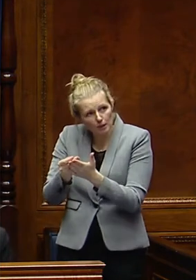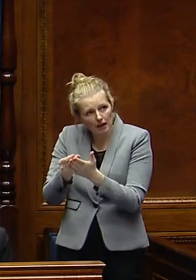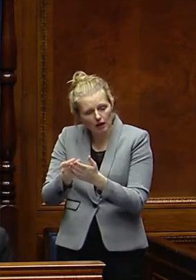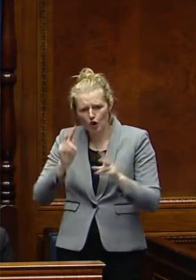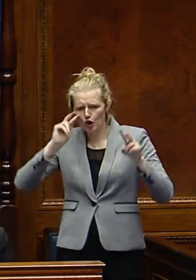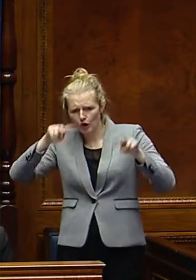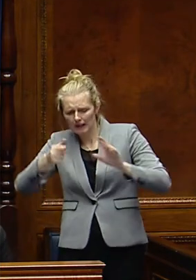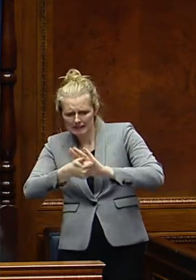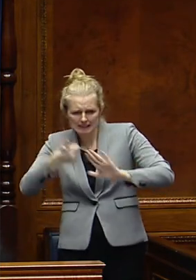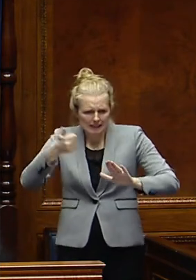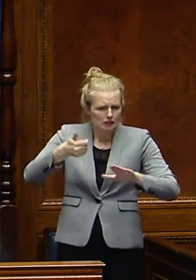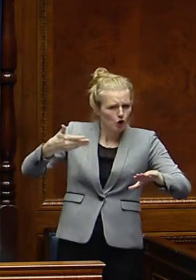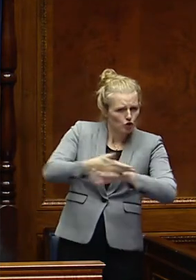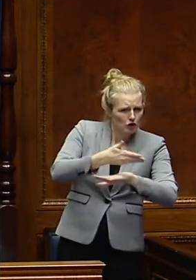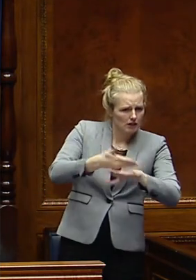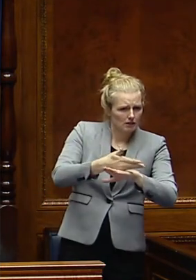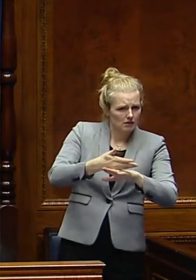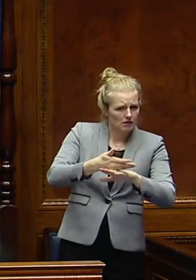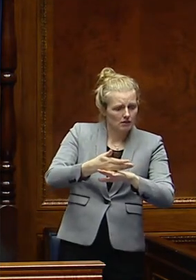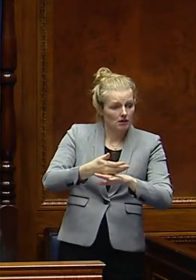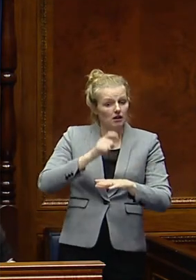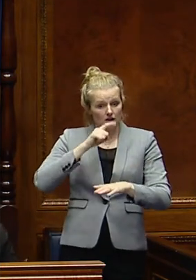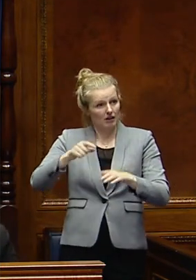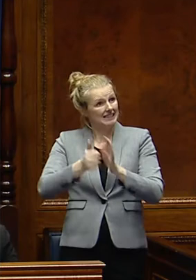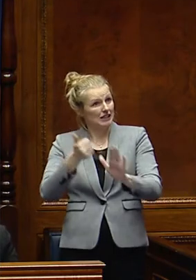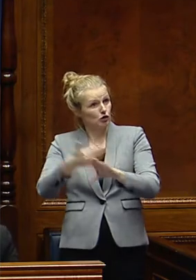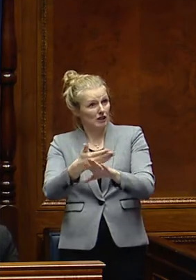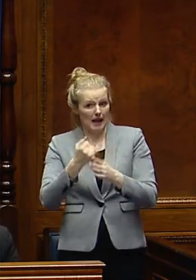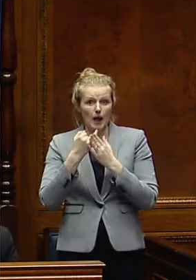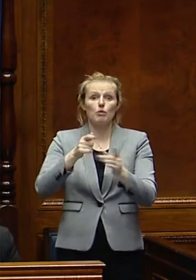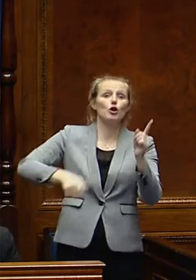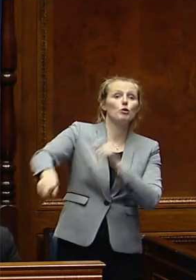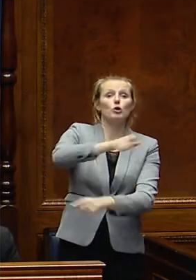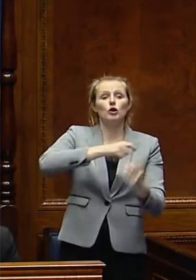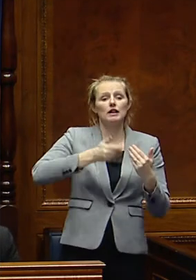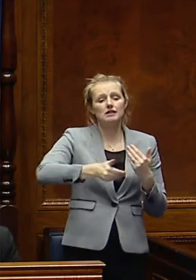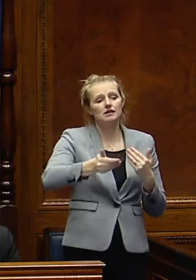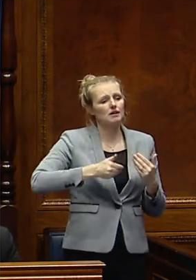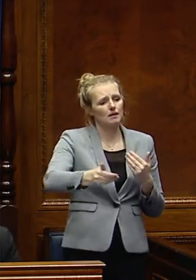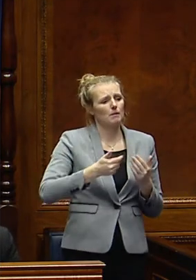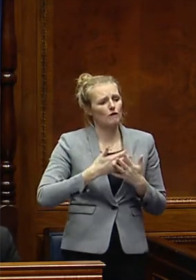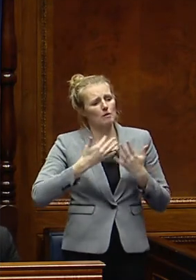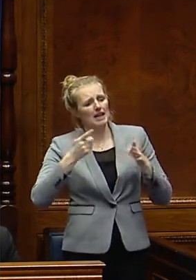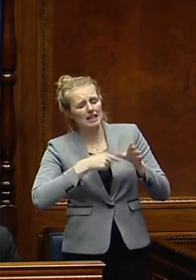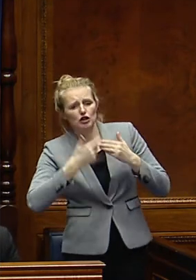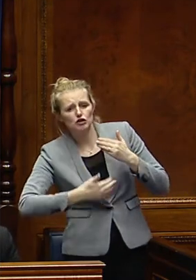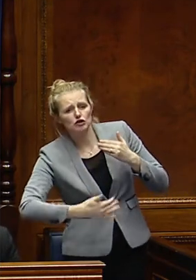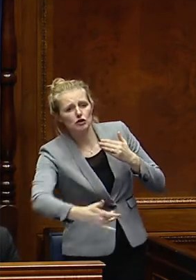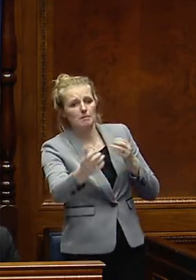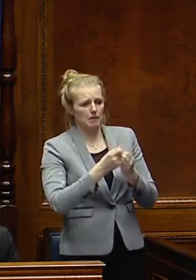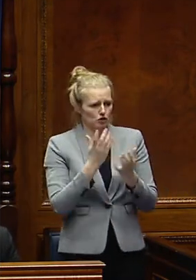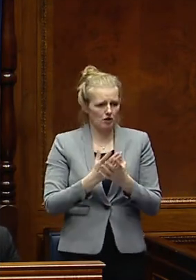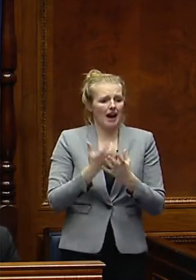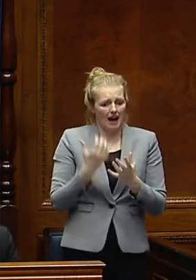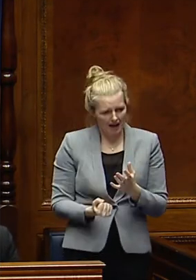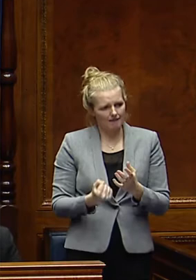and trades that are not only going to help our communities in the next few years but for many years to come to build capacity